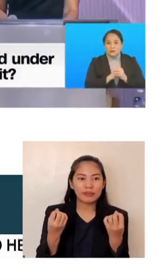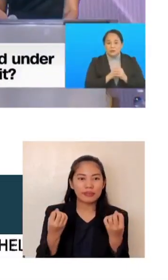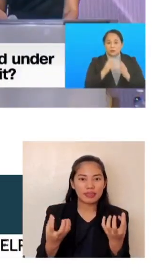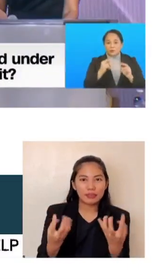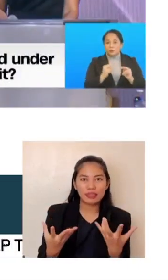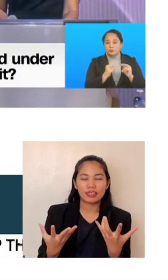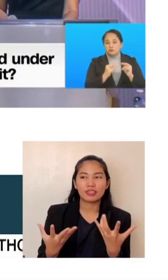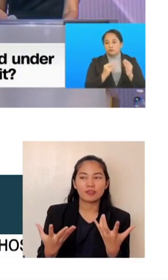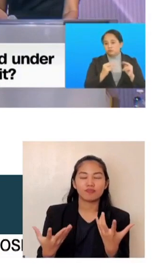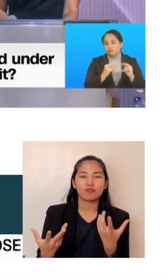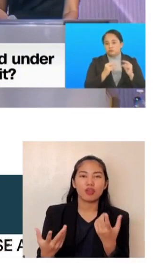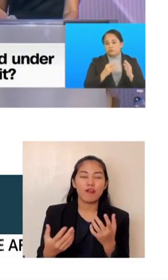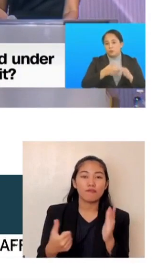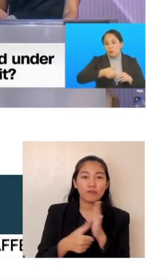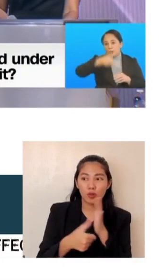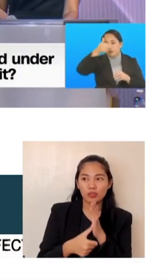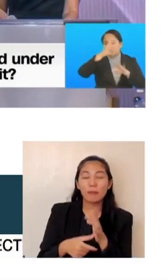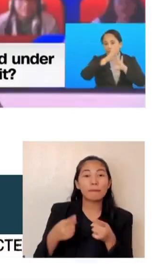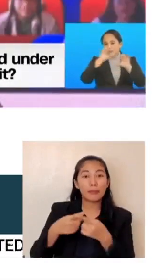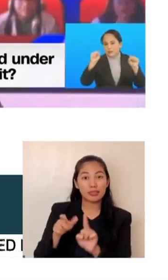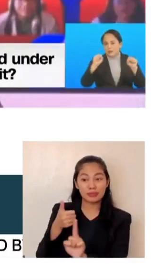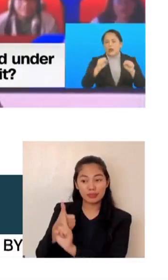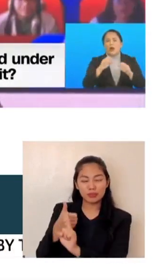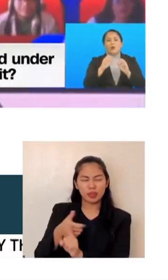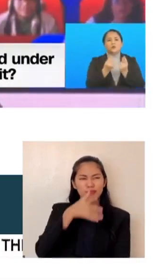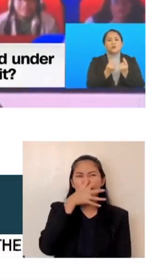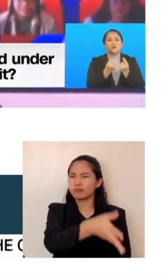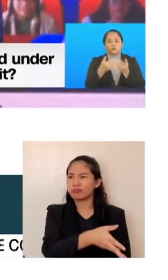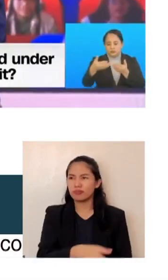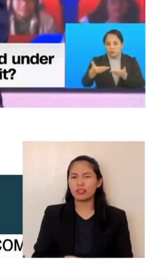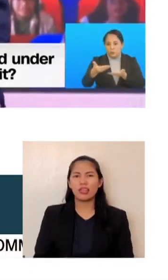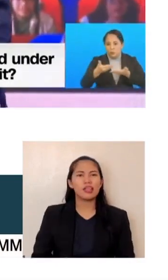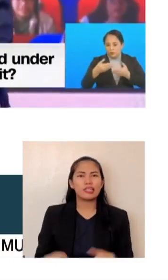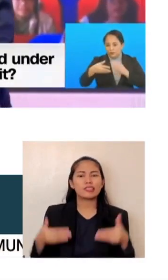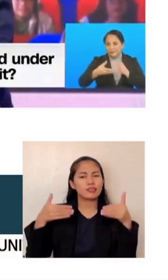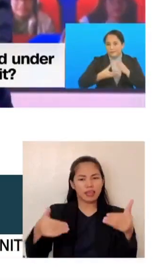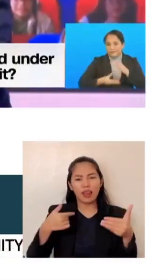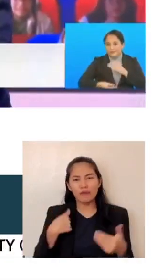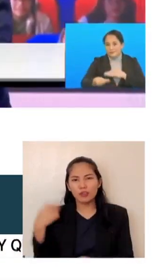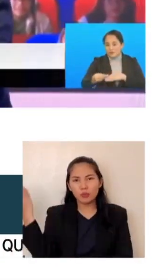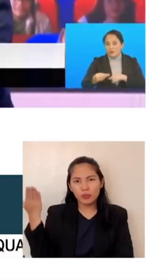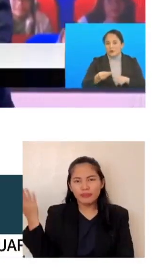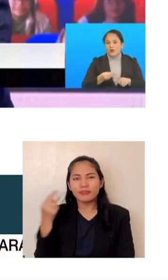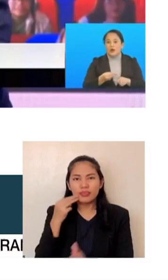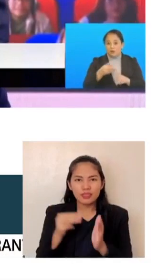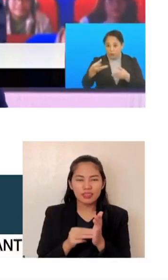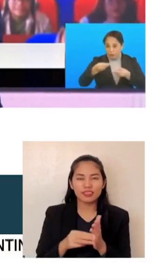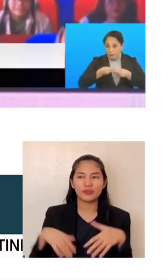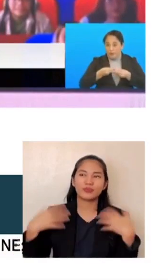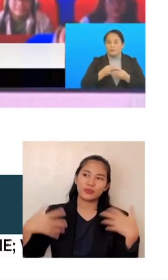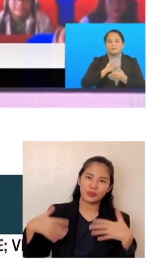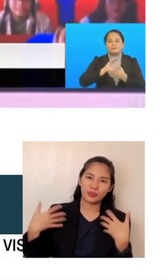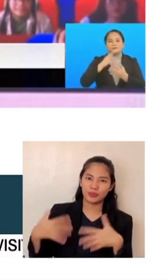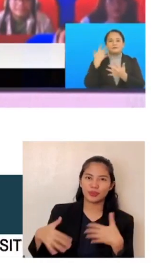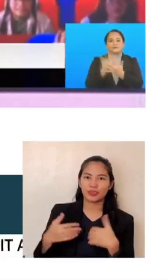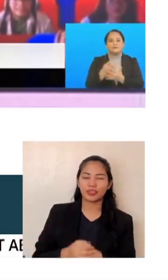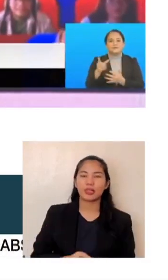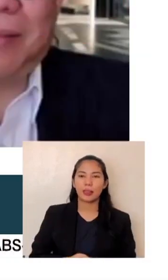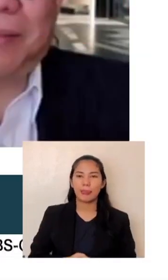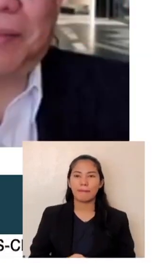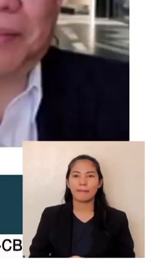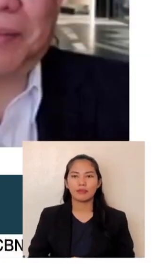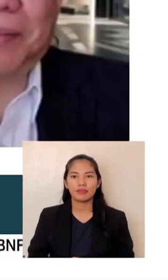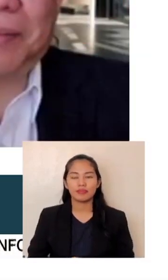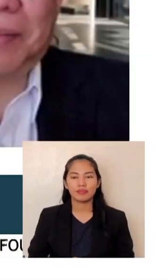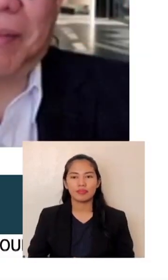really pretty and charming for someone who really has something to say and says it. Yeah, but do you think he's